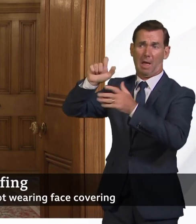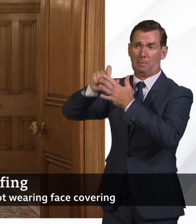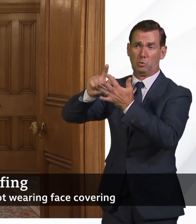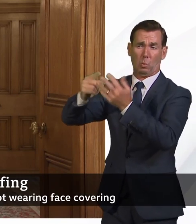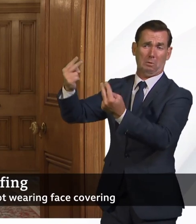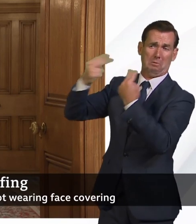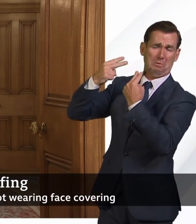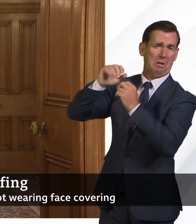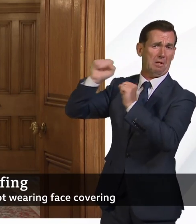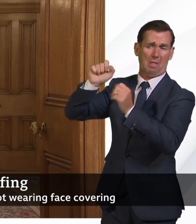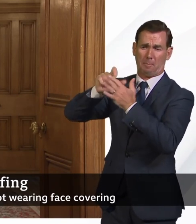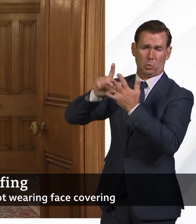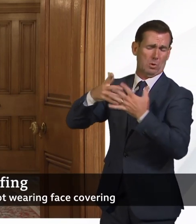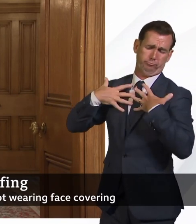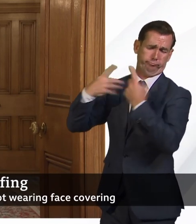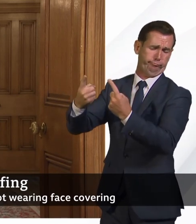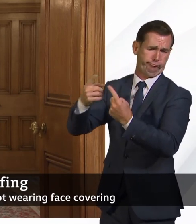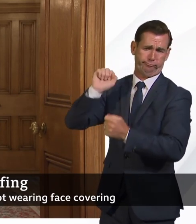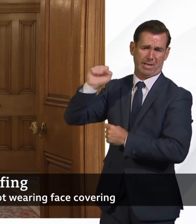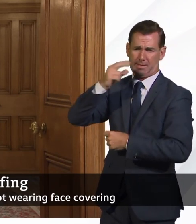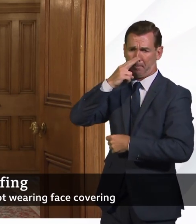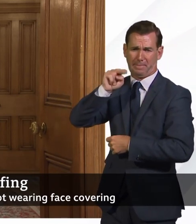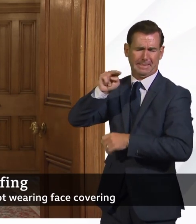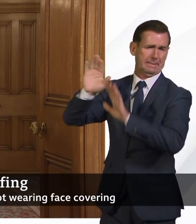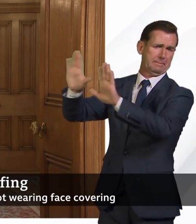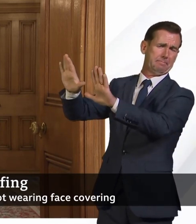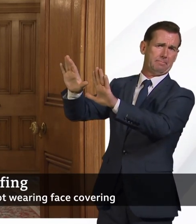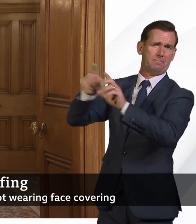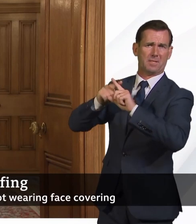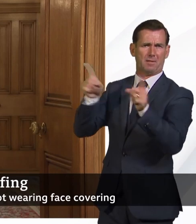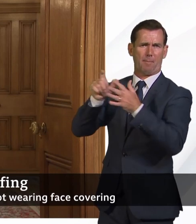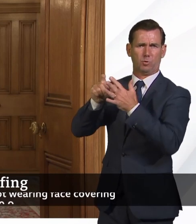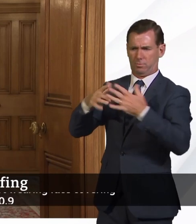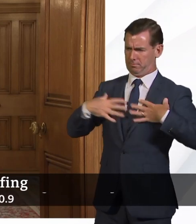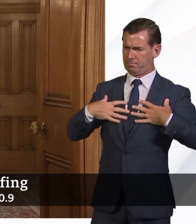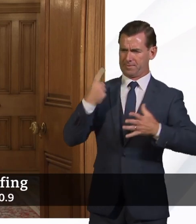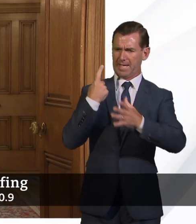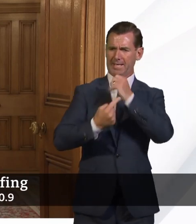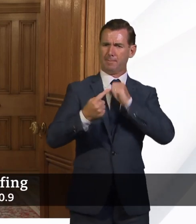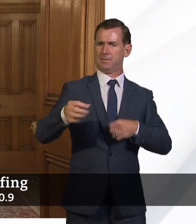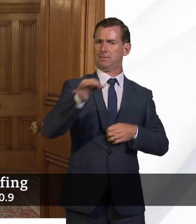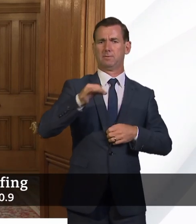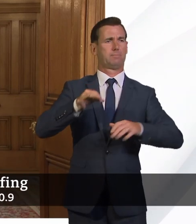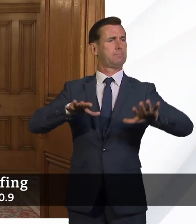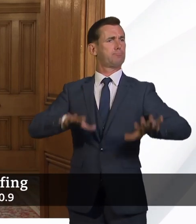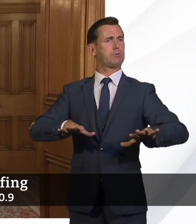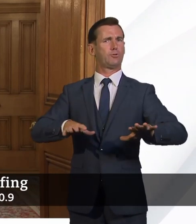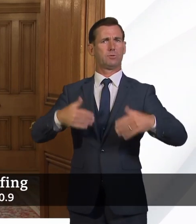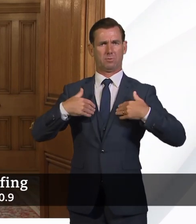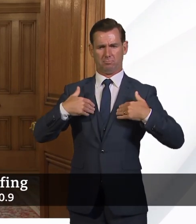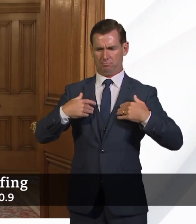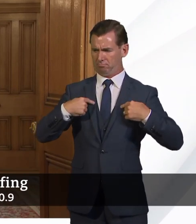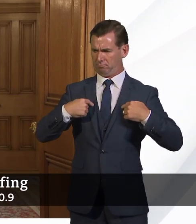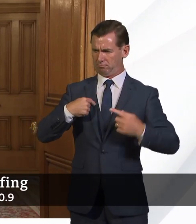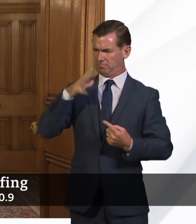The EU is there to represent them. As an independent coastal nation, we're here to represent the interests